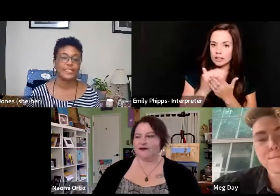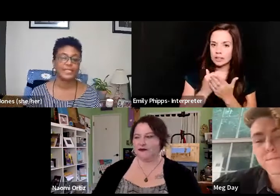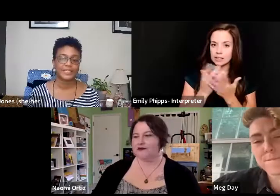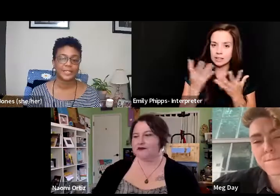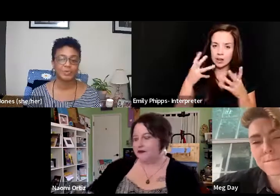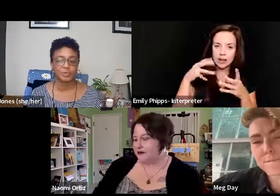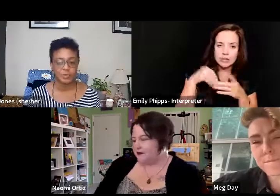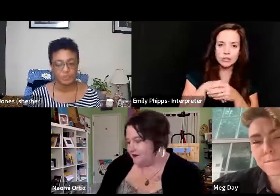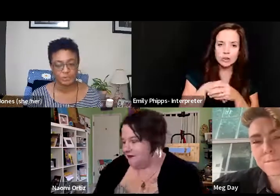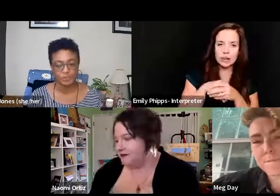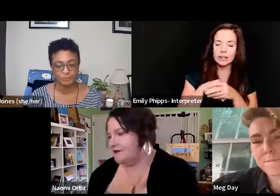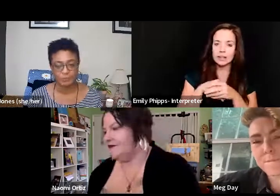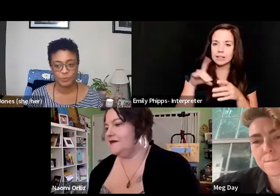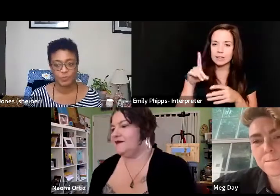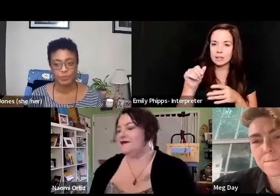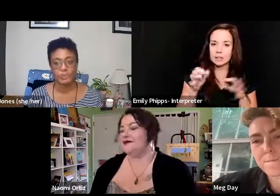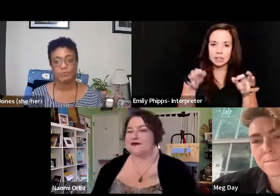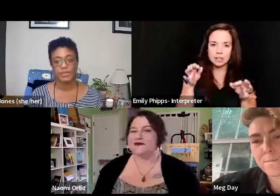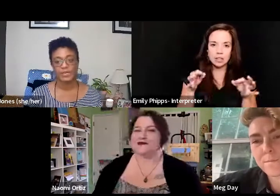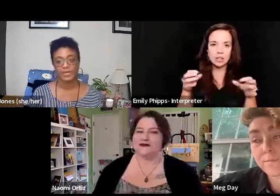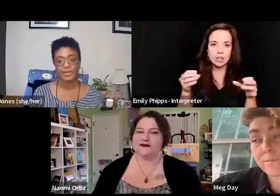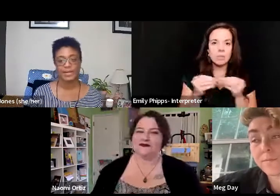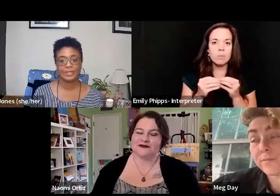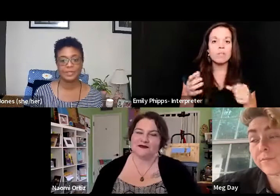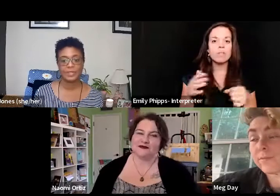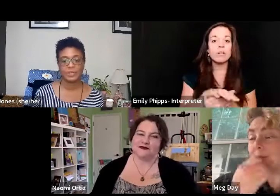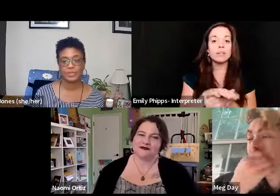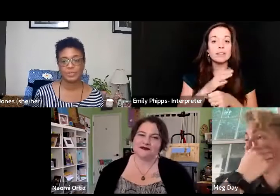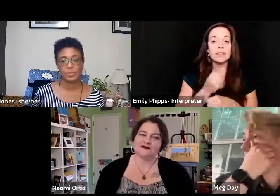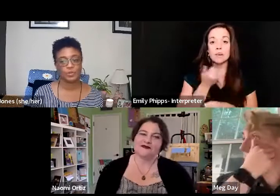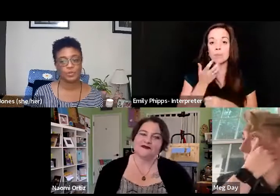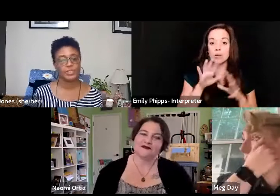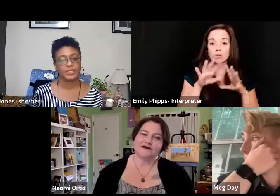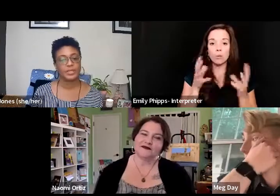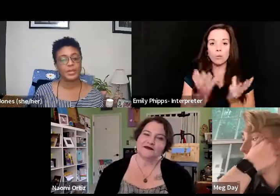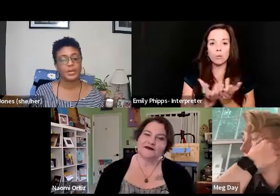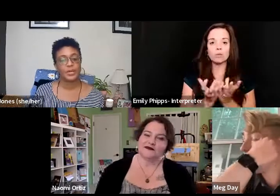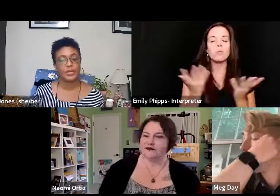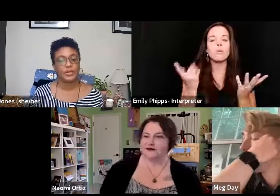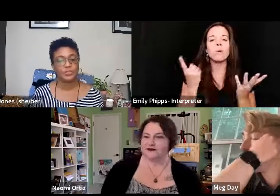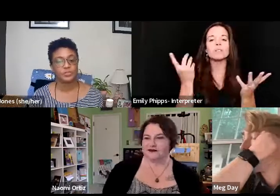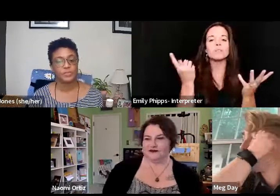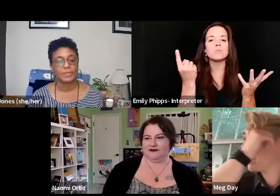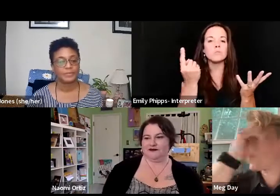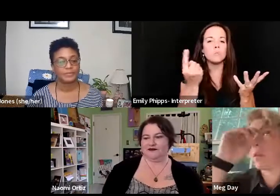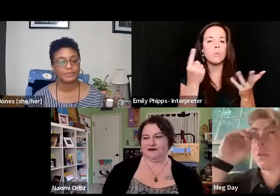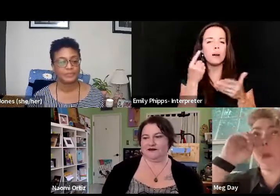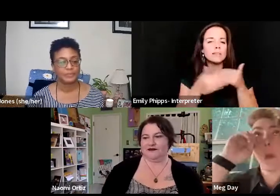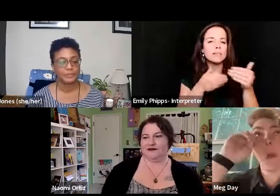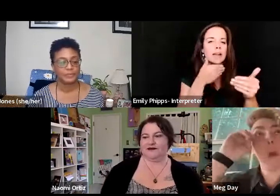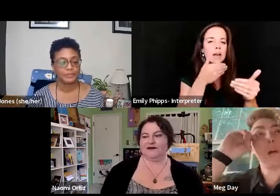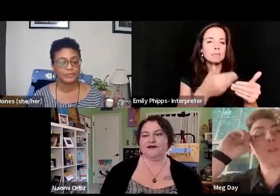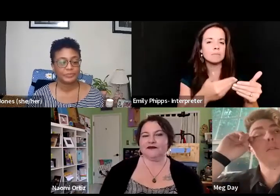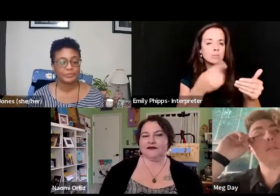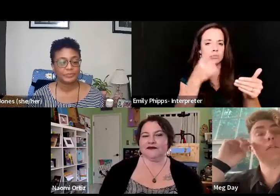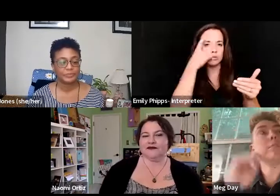fully into the fortune world? What would you recommend as one step towards what you're dreaming of?